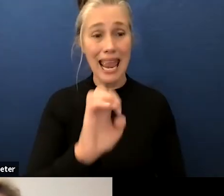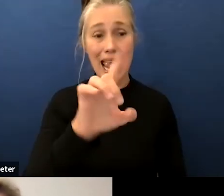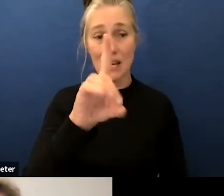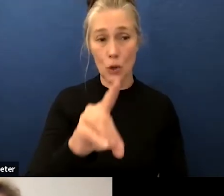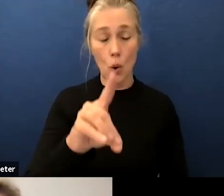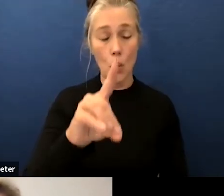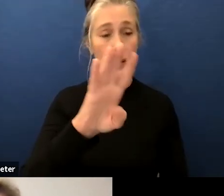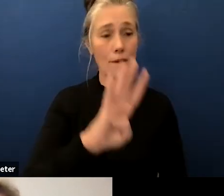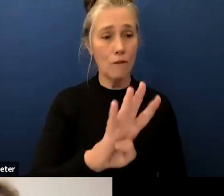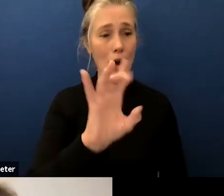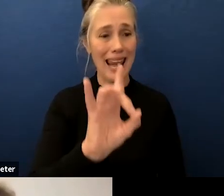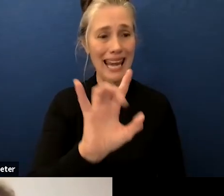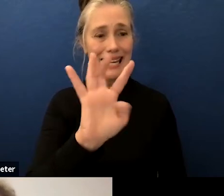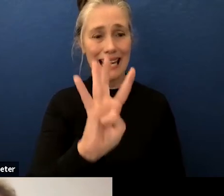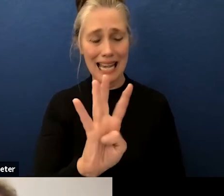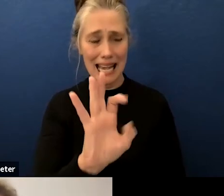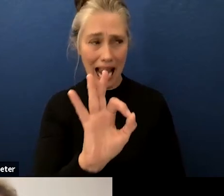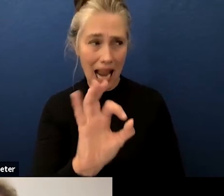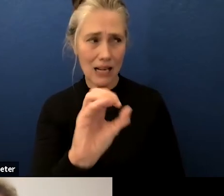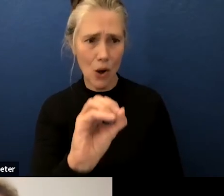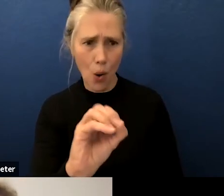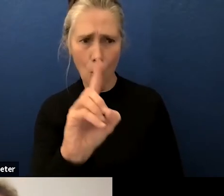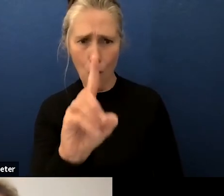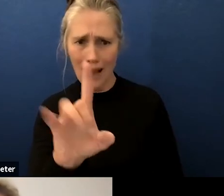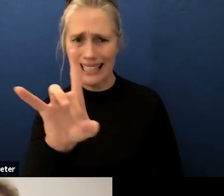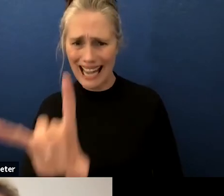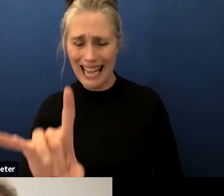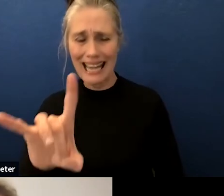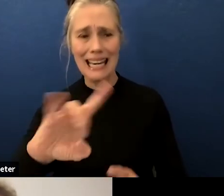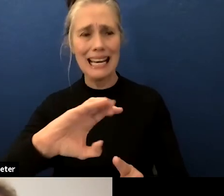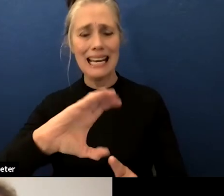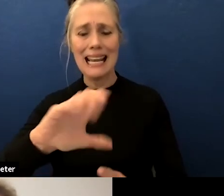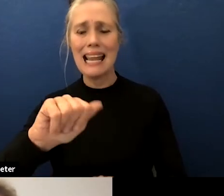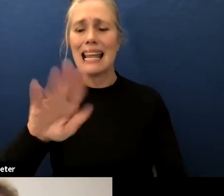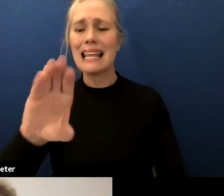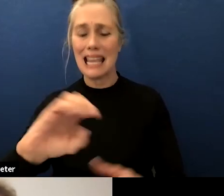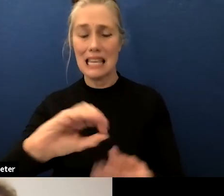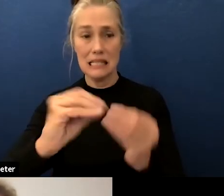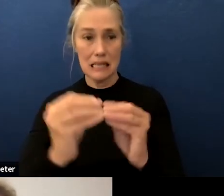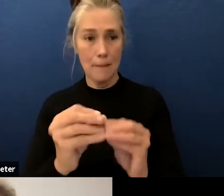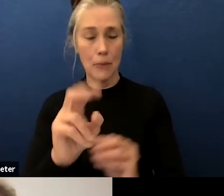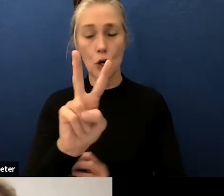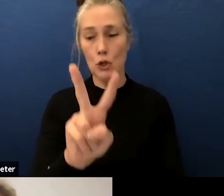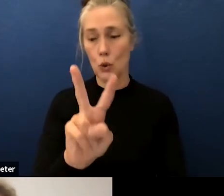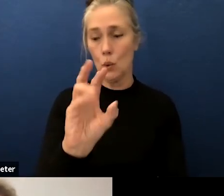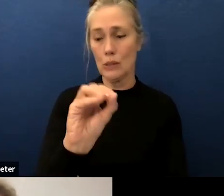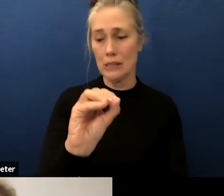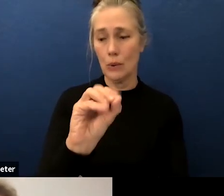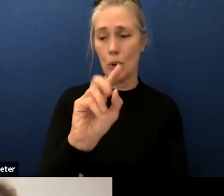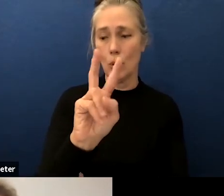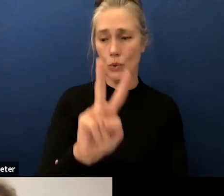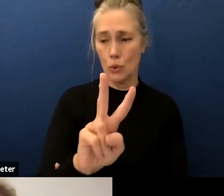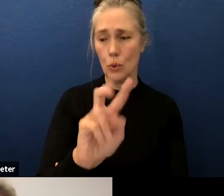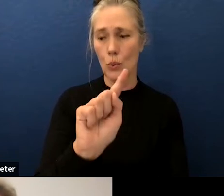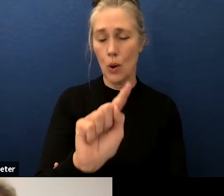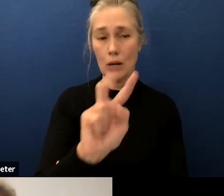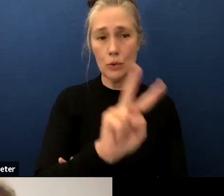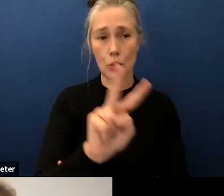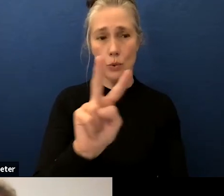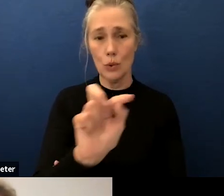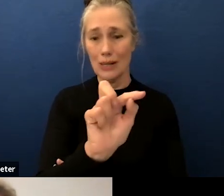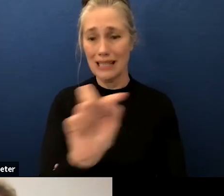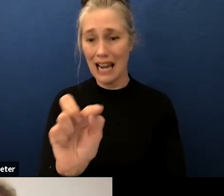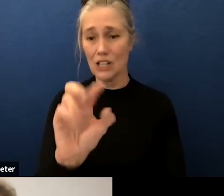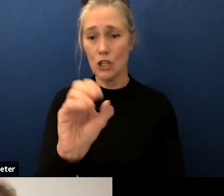eight case number two two zero two one two two dash